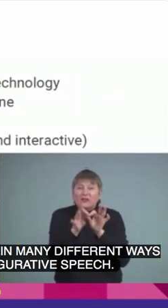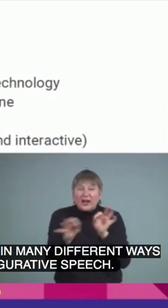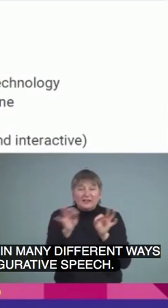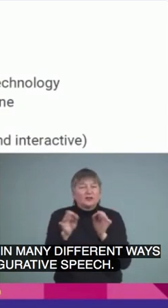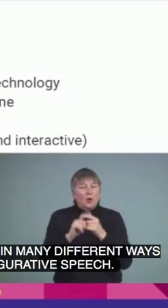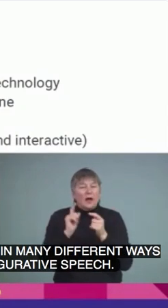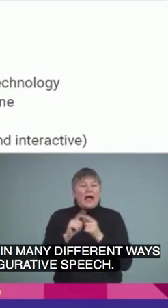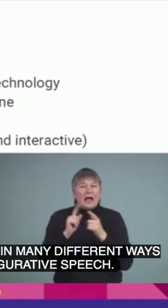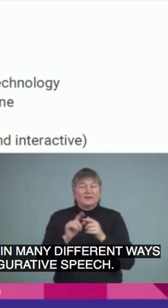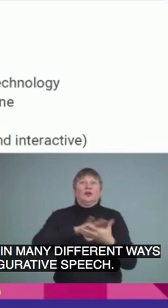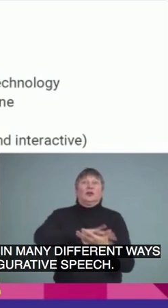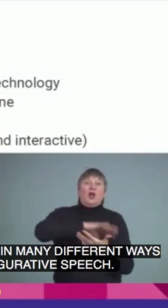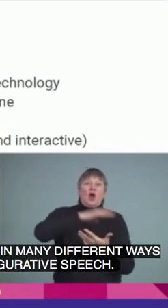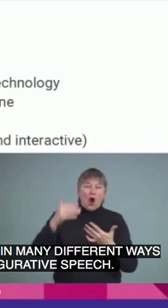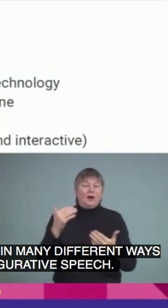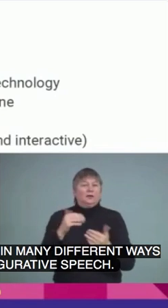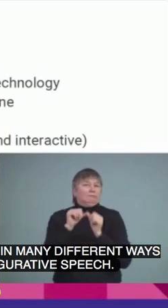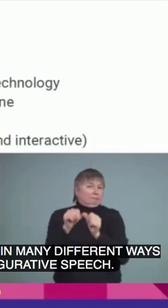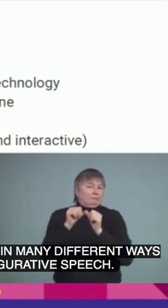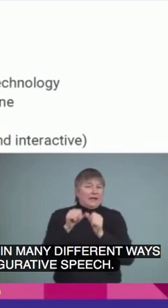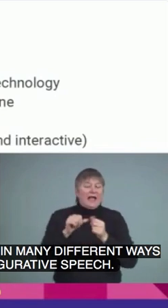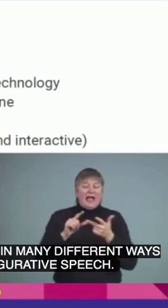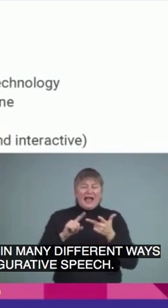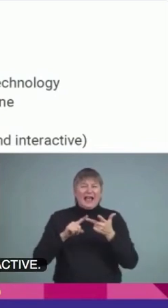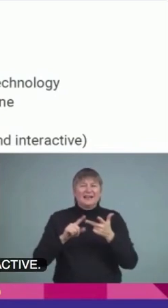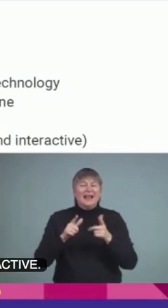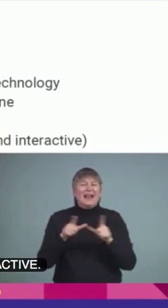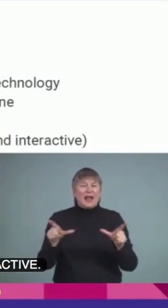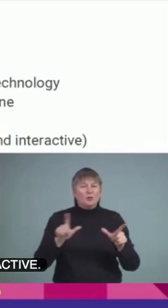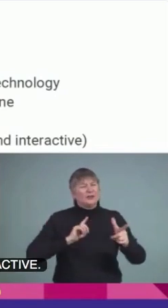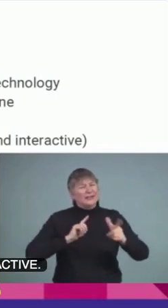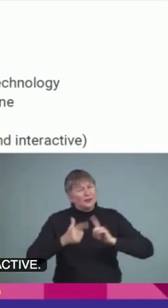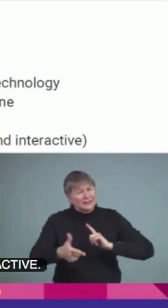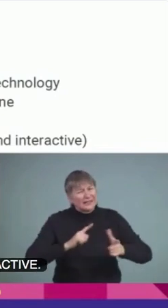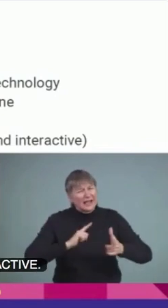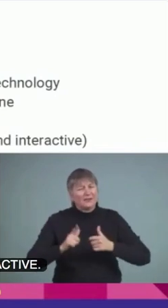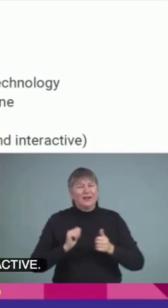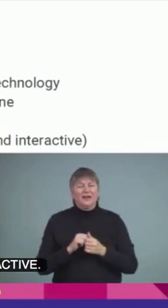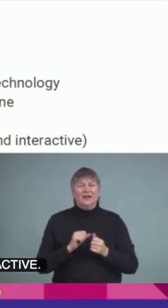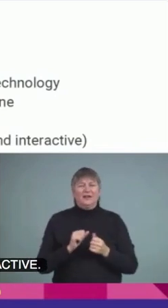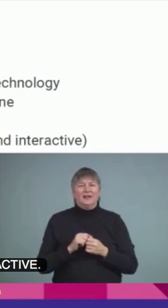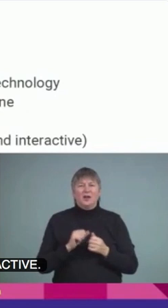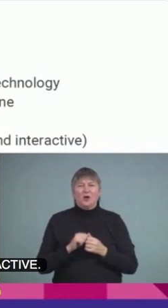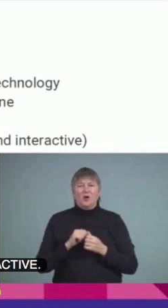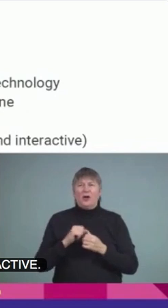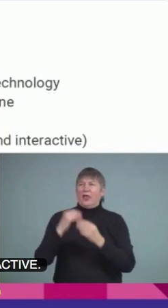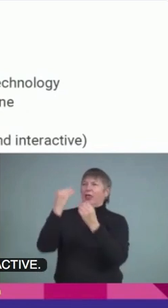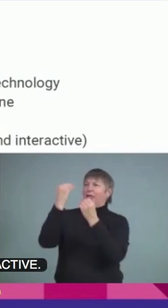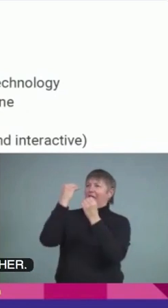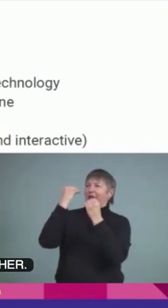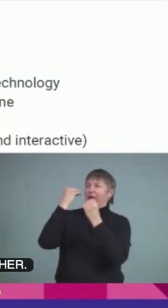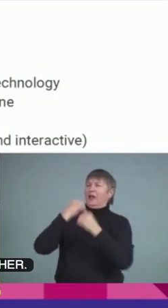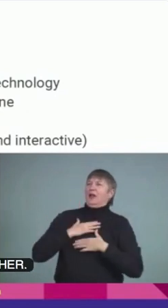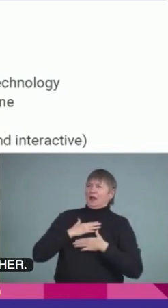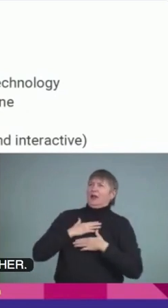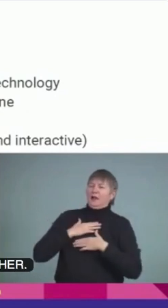language is interactive. It's not through one person and another. So, we want to make